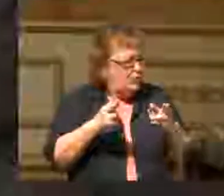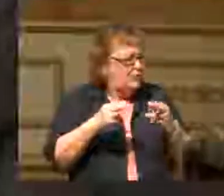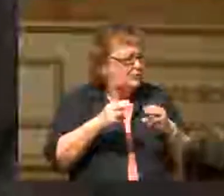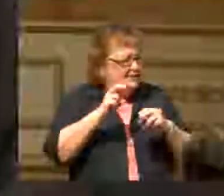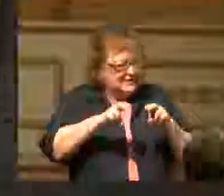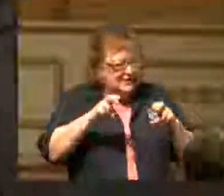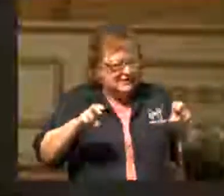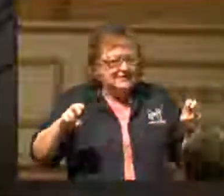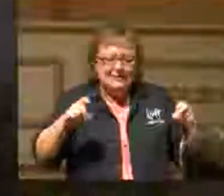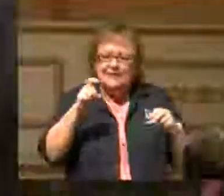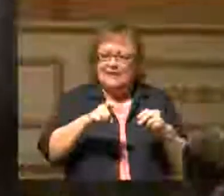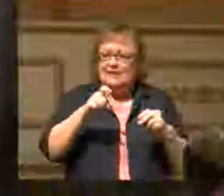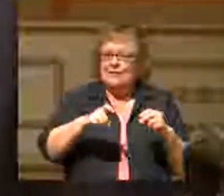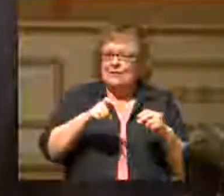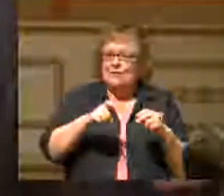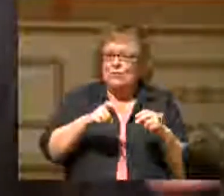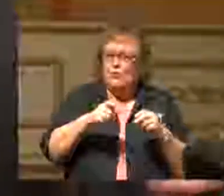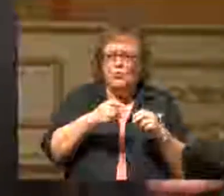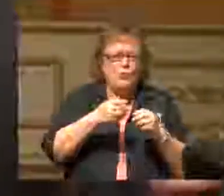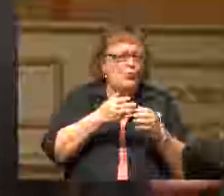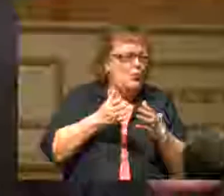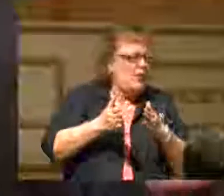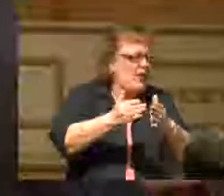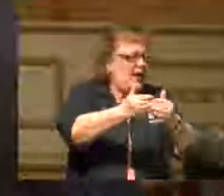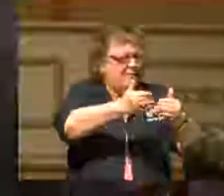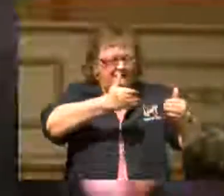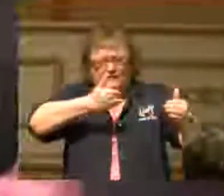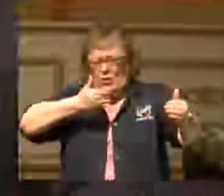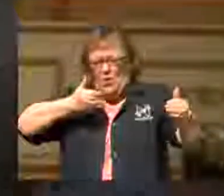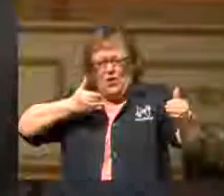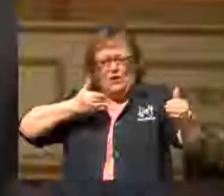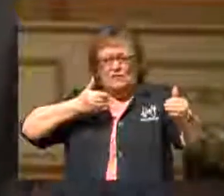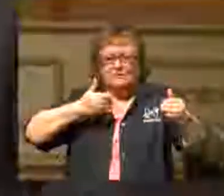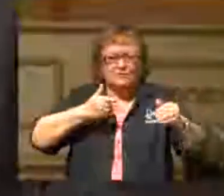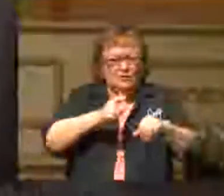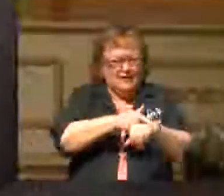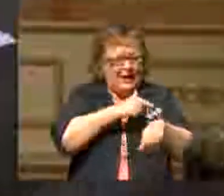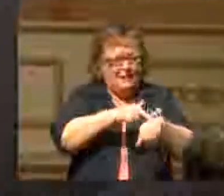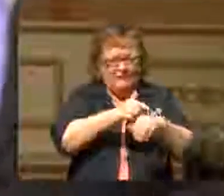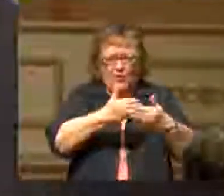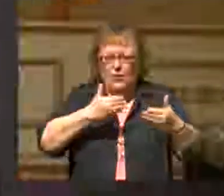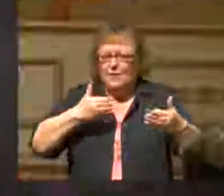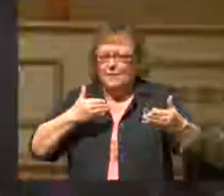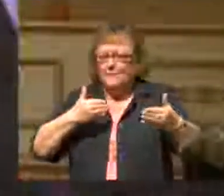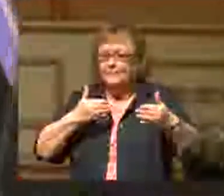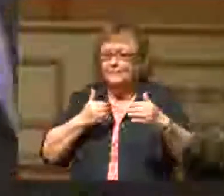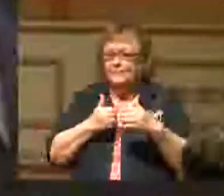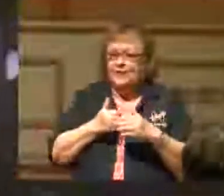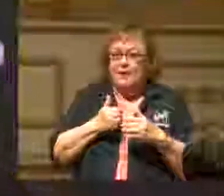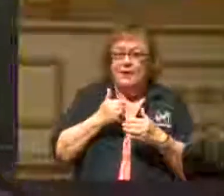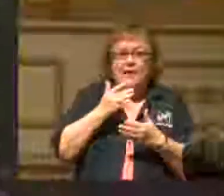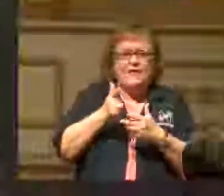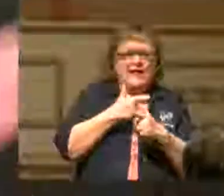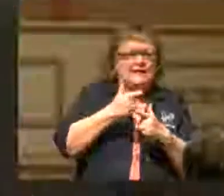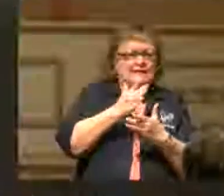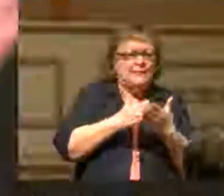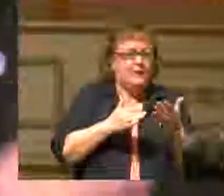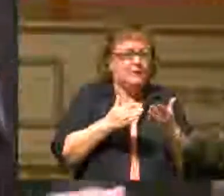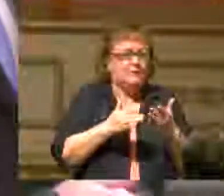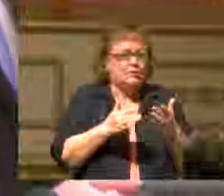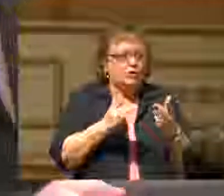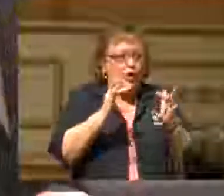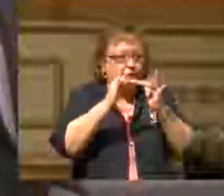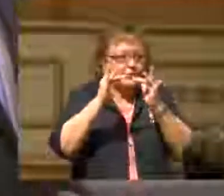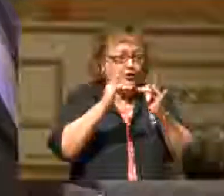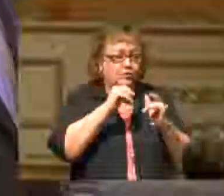these kinds of things way in advance. And then perhaps someone contacts you and says, Hey, don't forget,